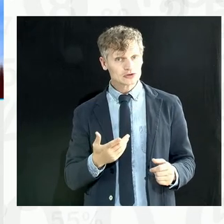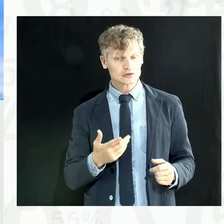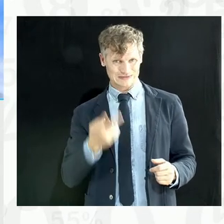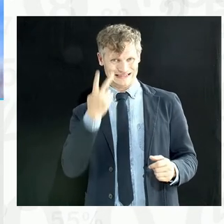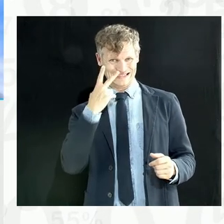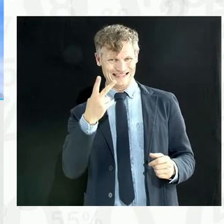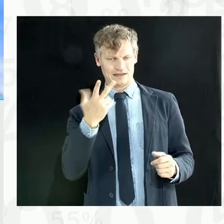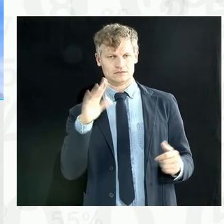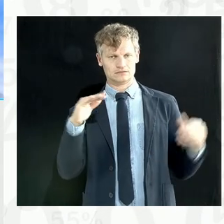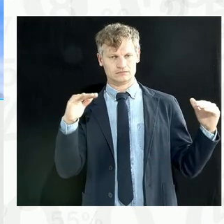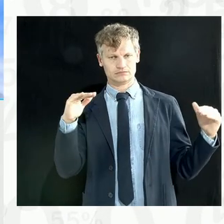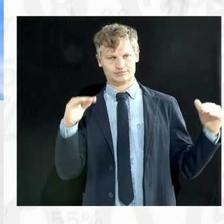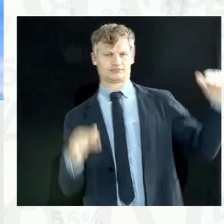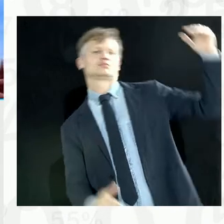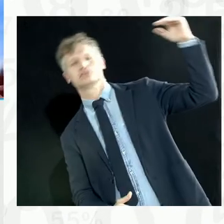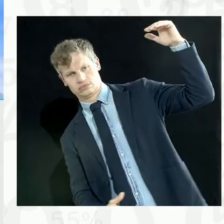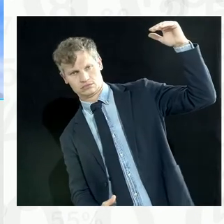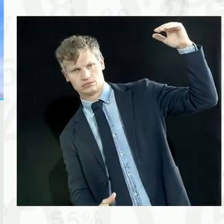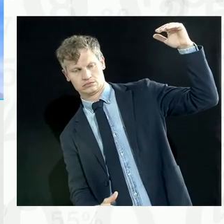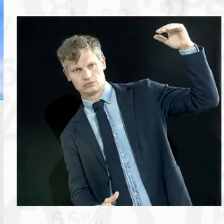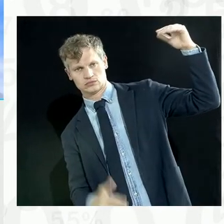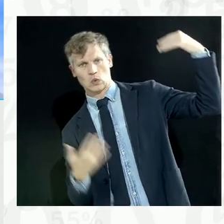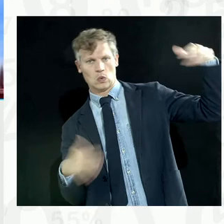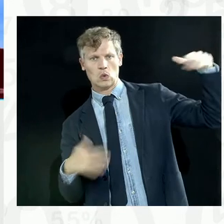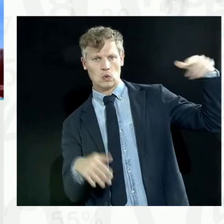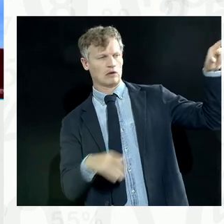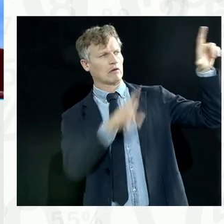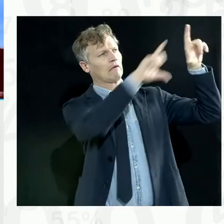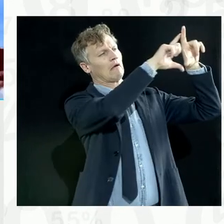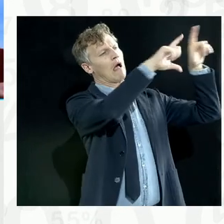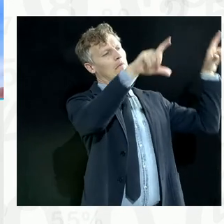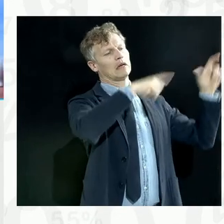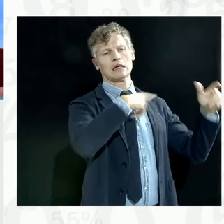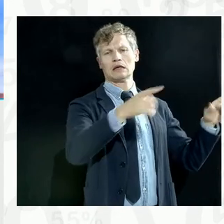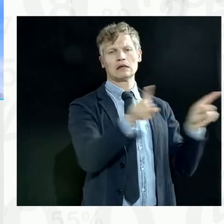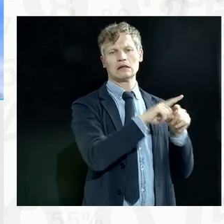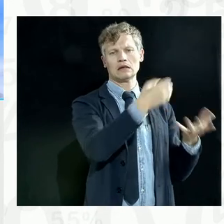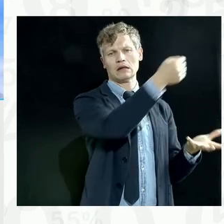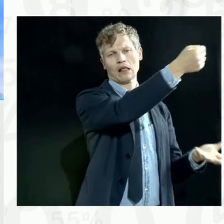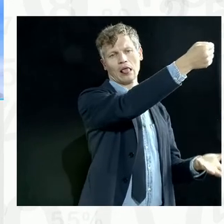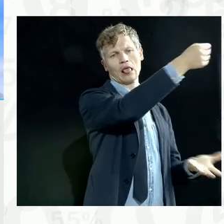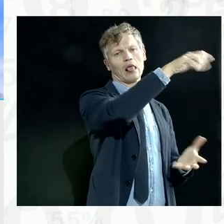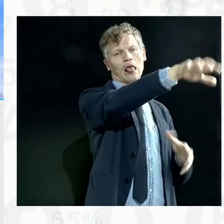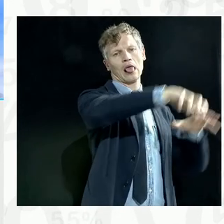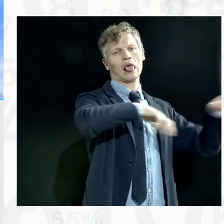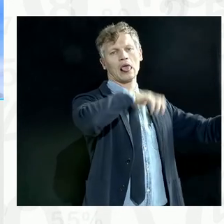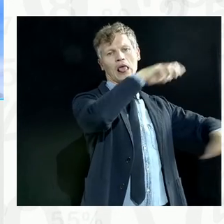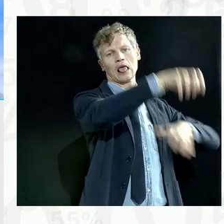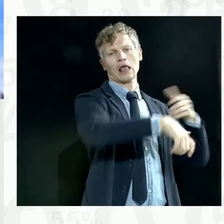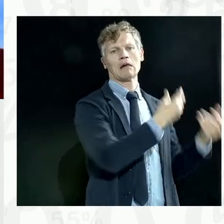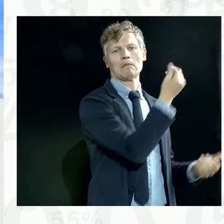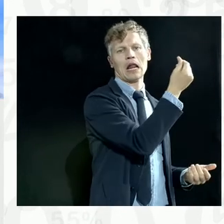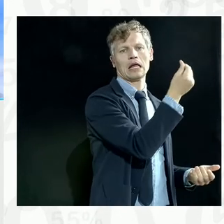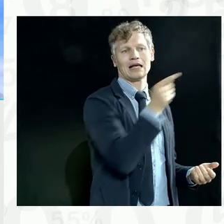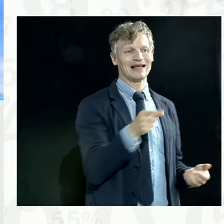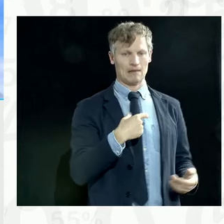the clear imbalance that the interest at stake are actually who is being protected, who is being neglected, and